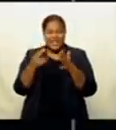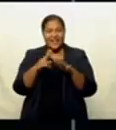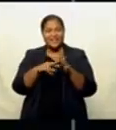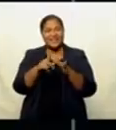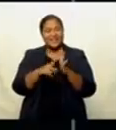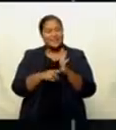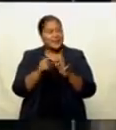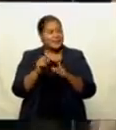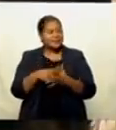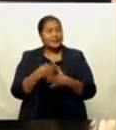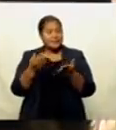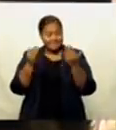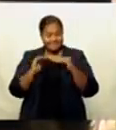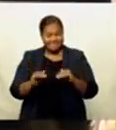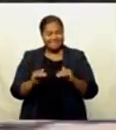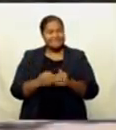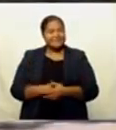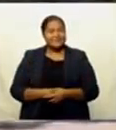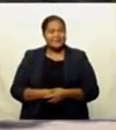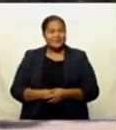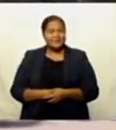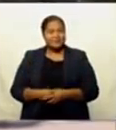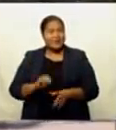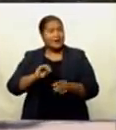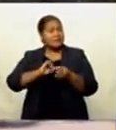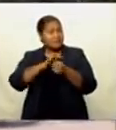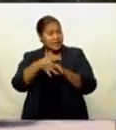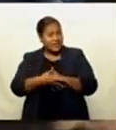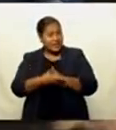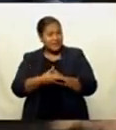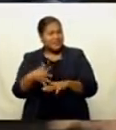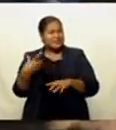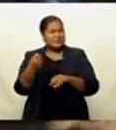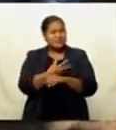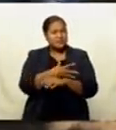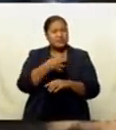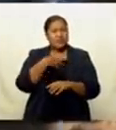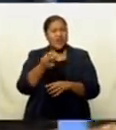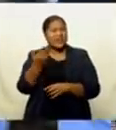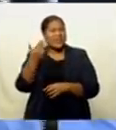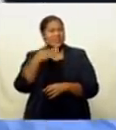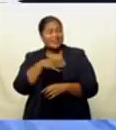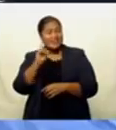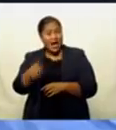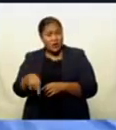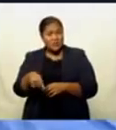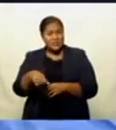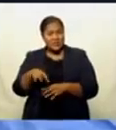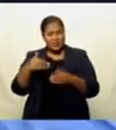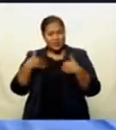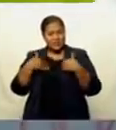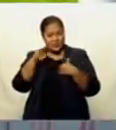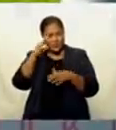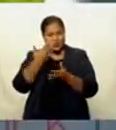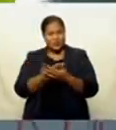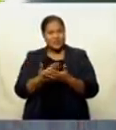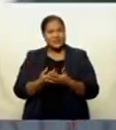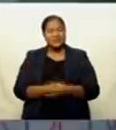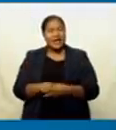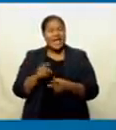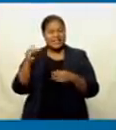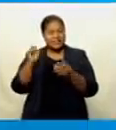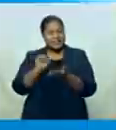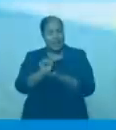And up ahead, pandemic impacts over 9,000 USP students and CHI sales decline.